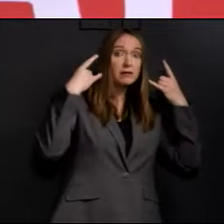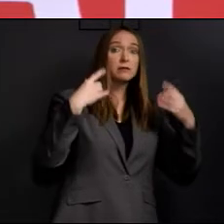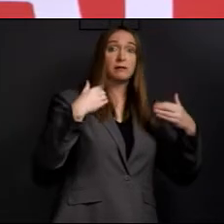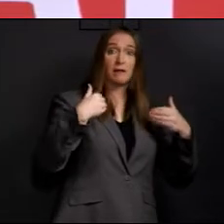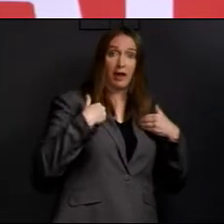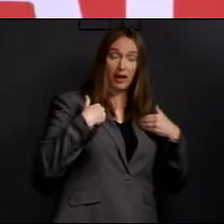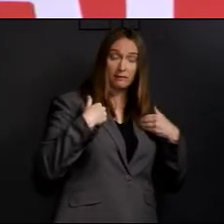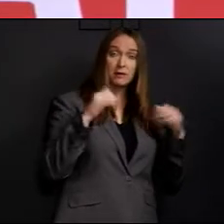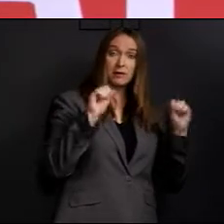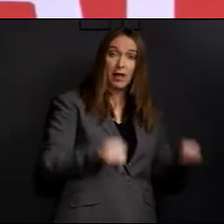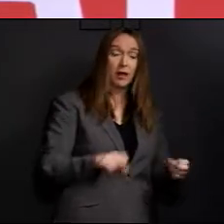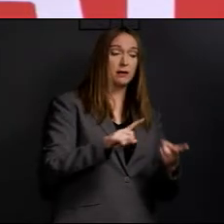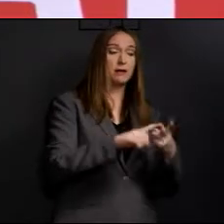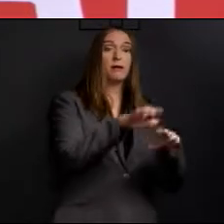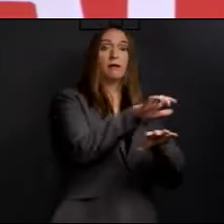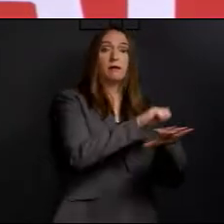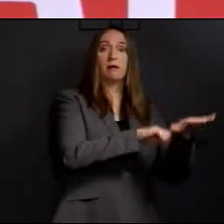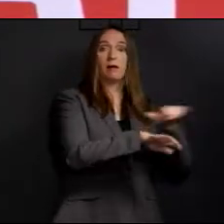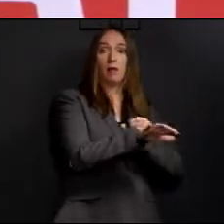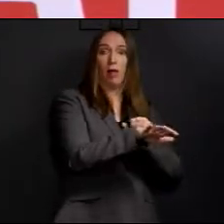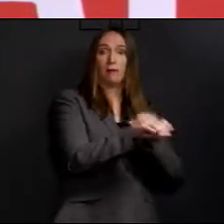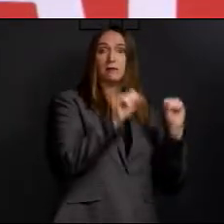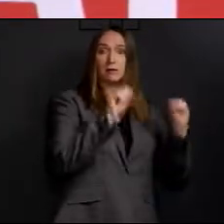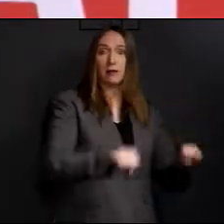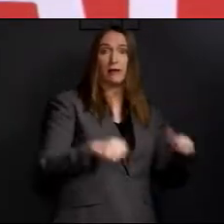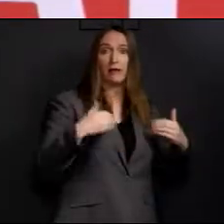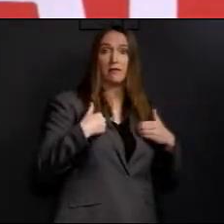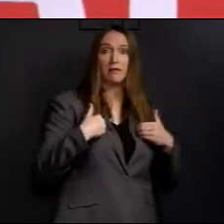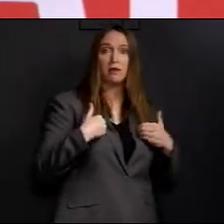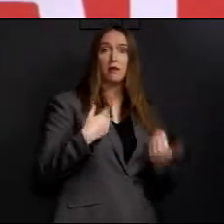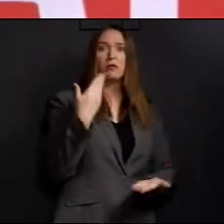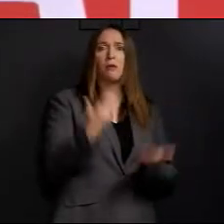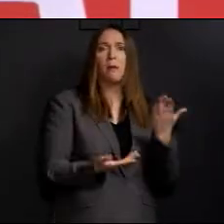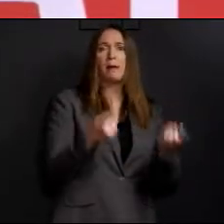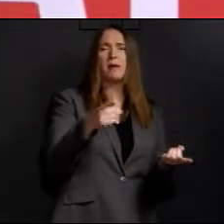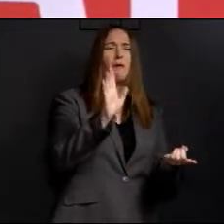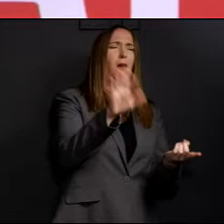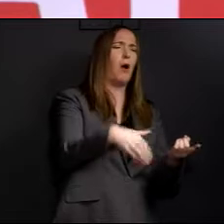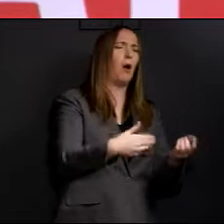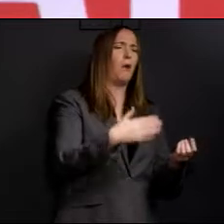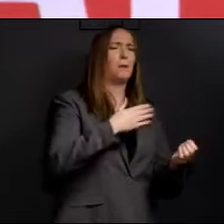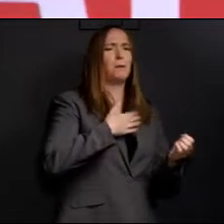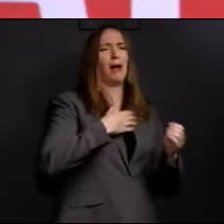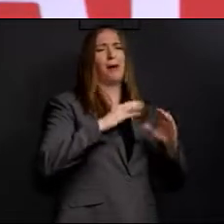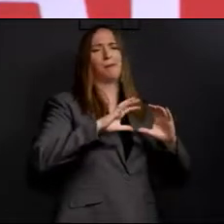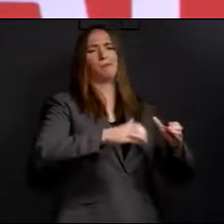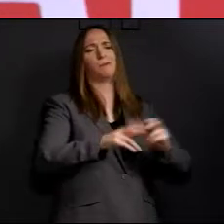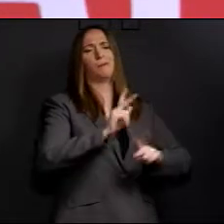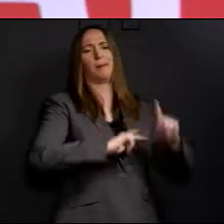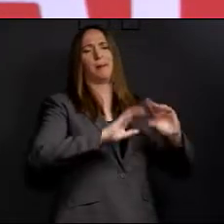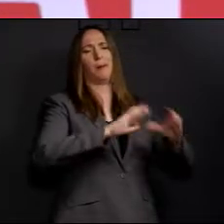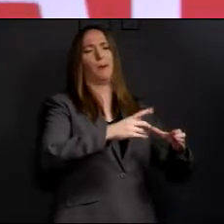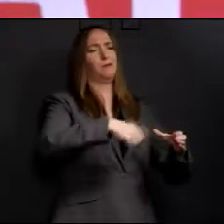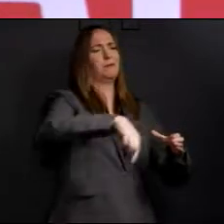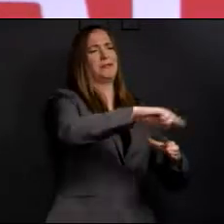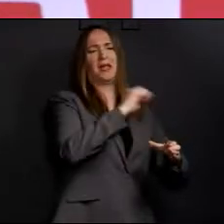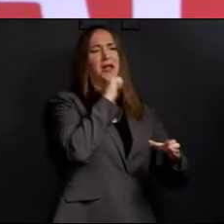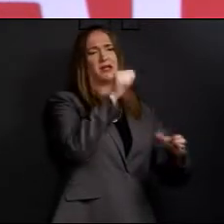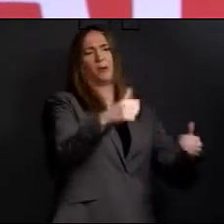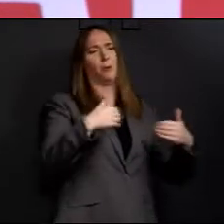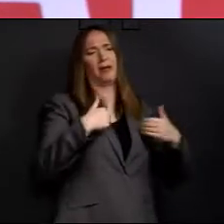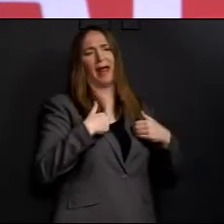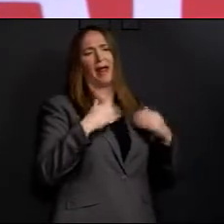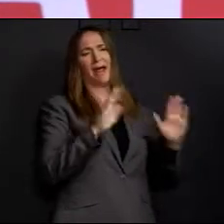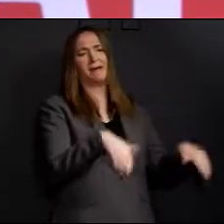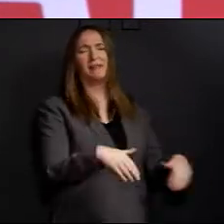well. So even though you don't know who might have contracted COVID-19, you can control your own actions, and we encourage you to